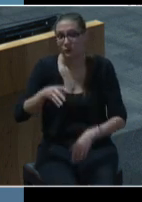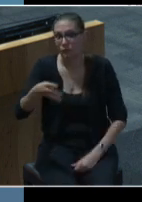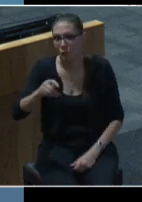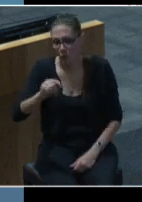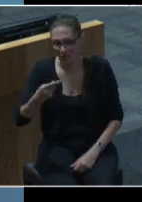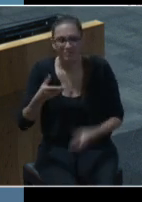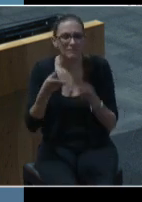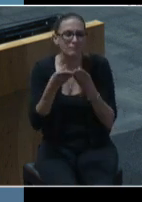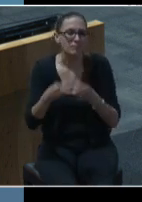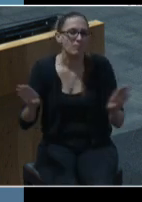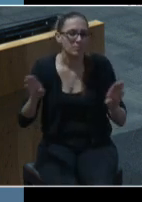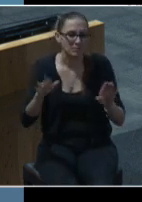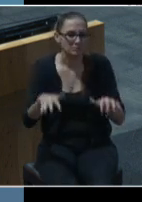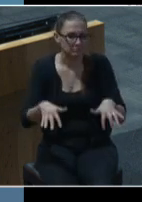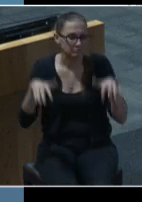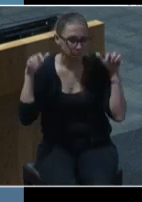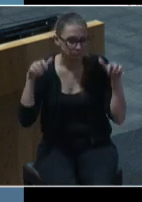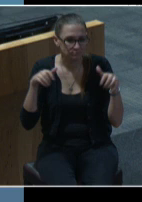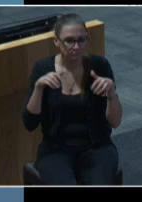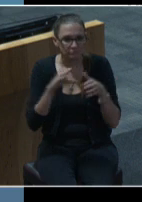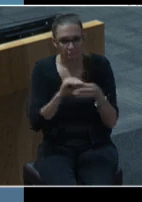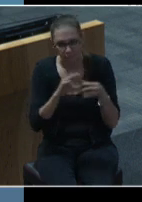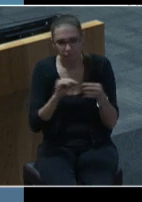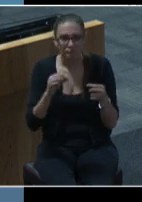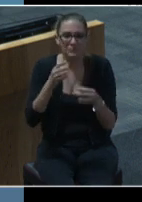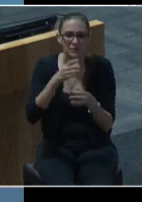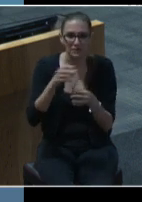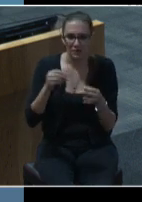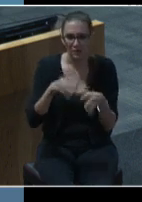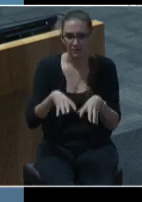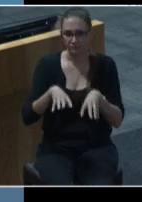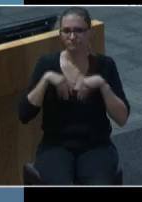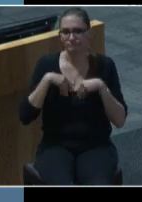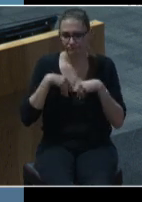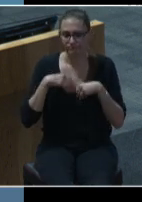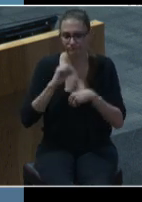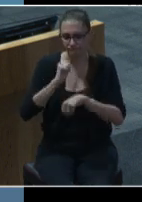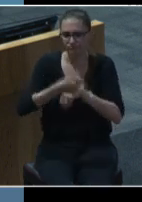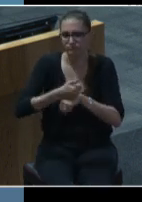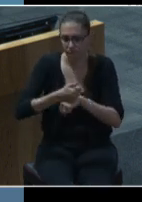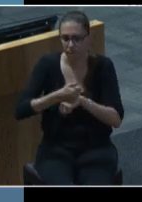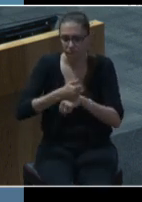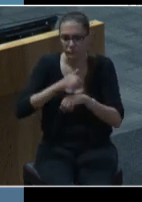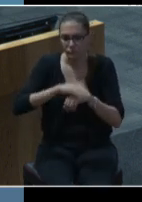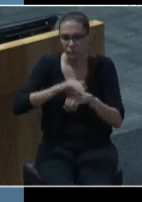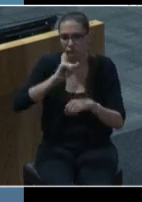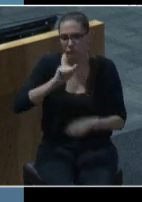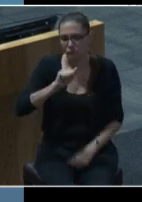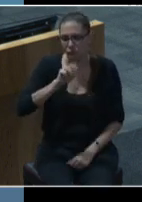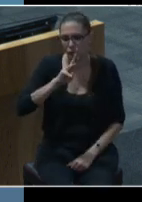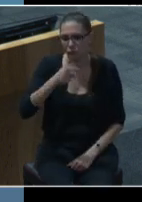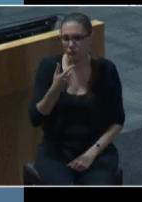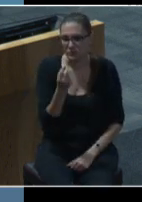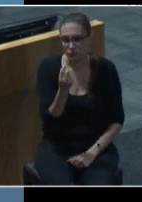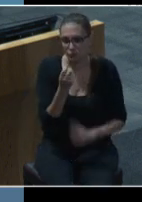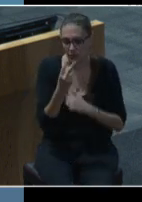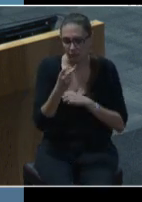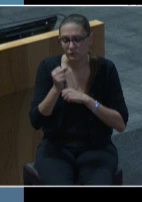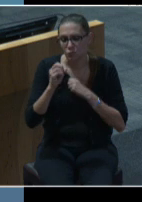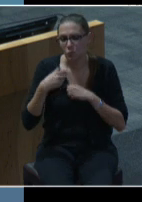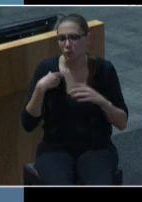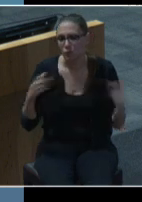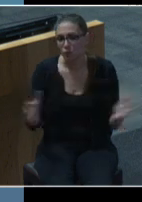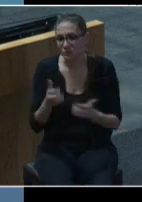hearings and adoption will begin on August 12th I urge everybody to